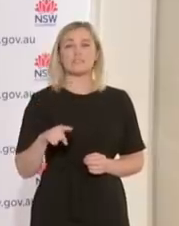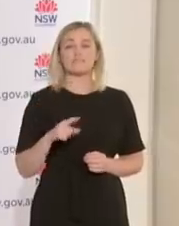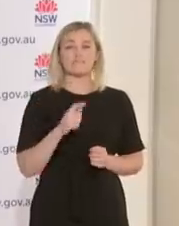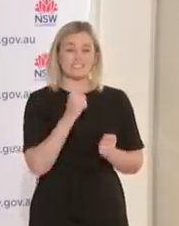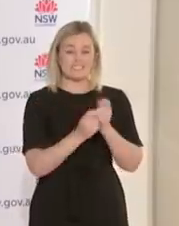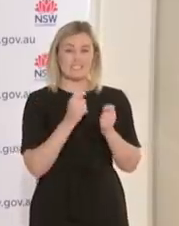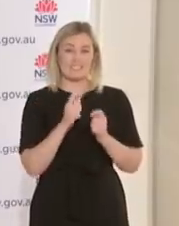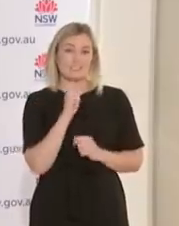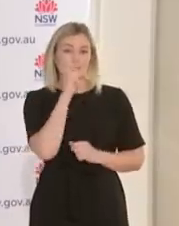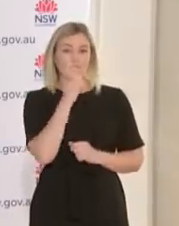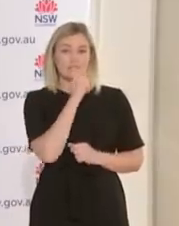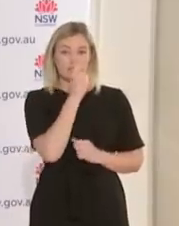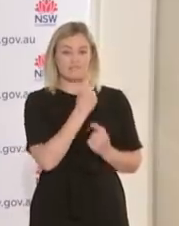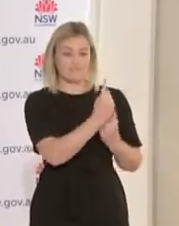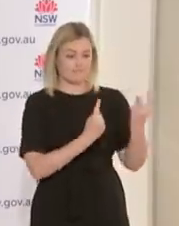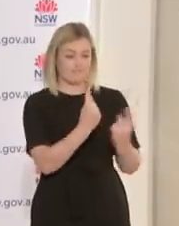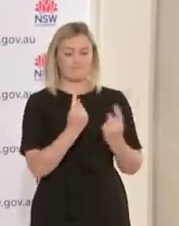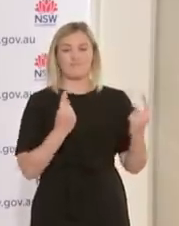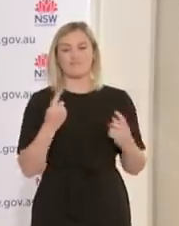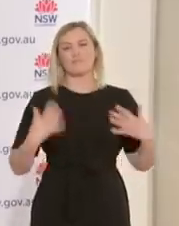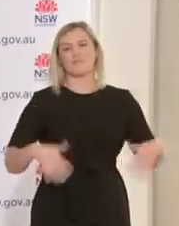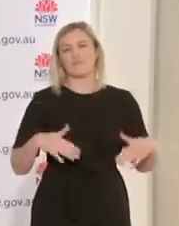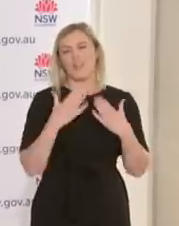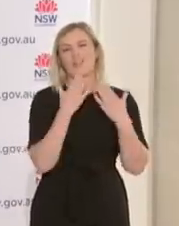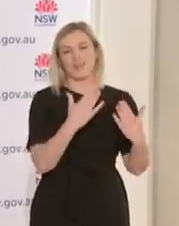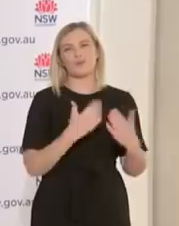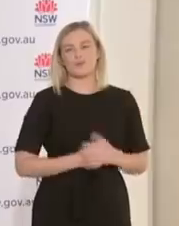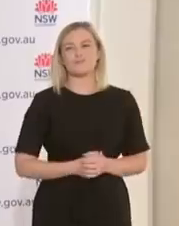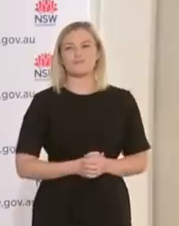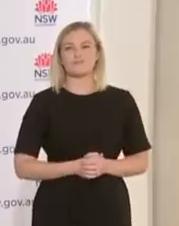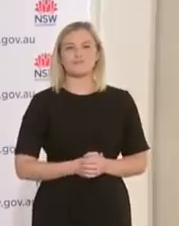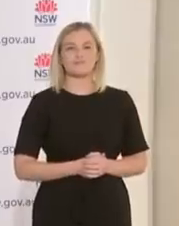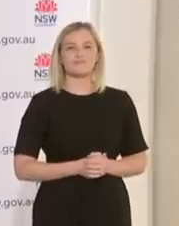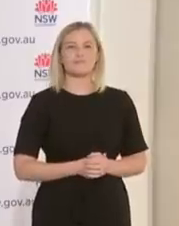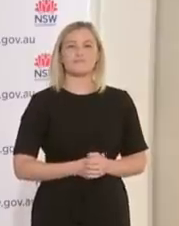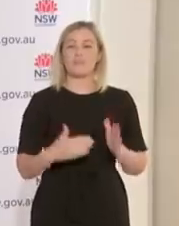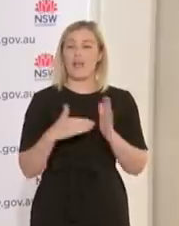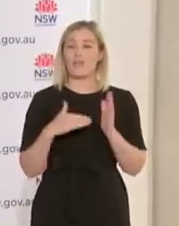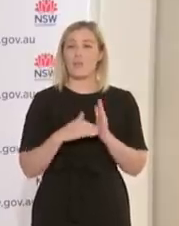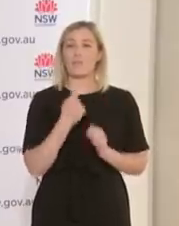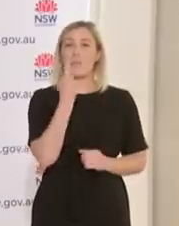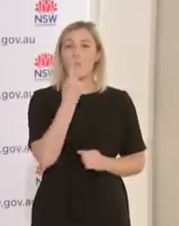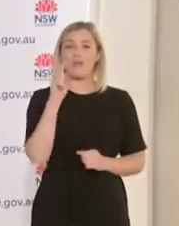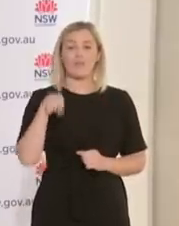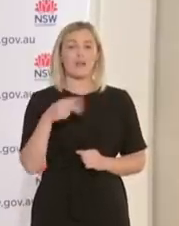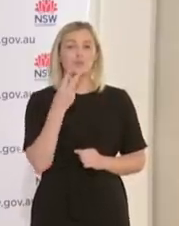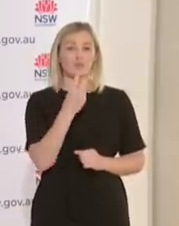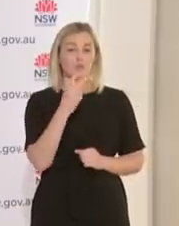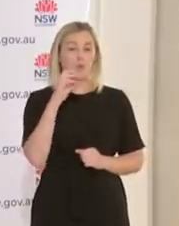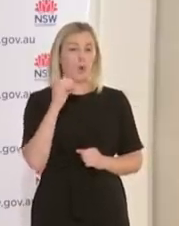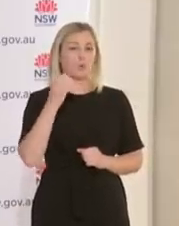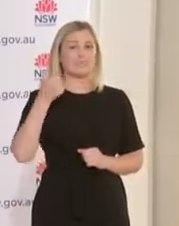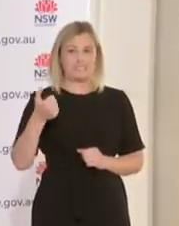tests so thank you to everyone who's come forward for that testing. There are currently 1,206 cases,